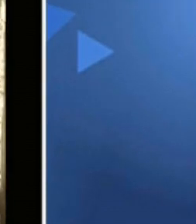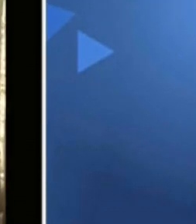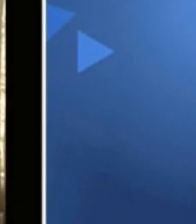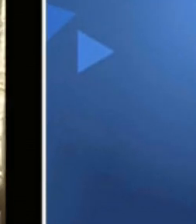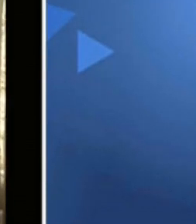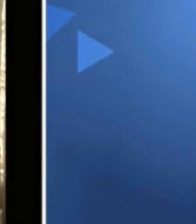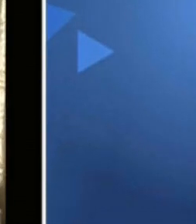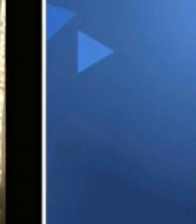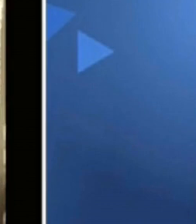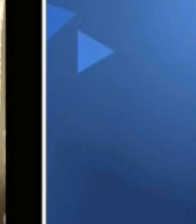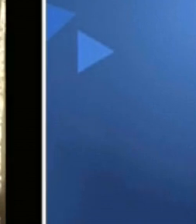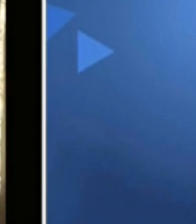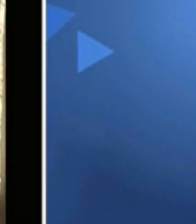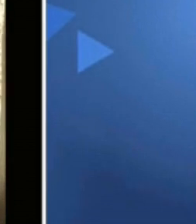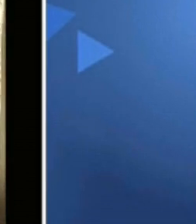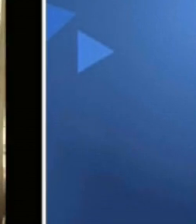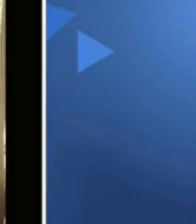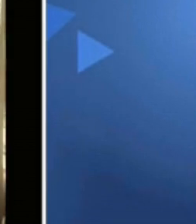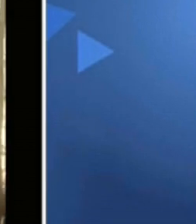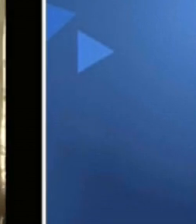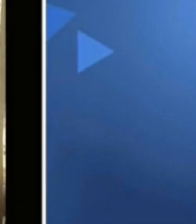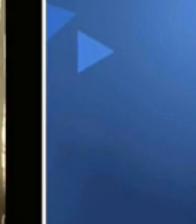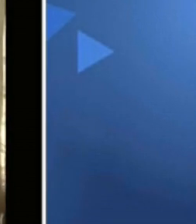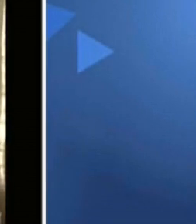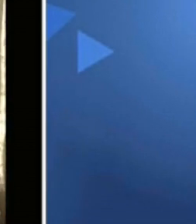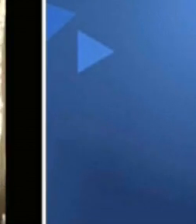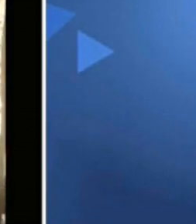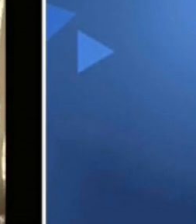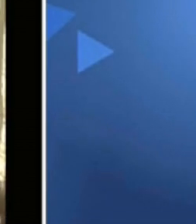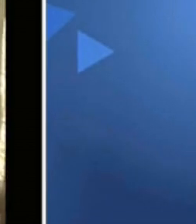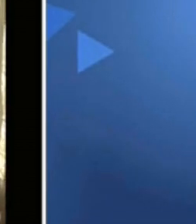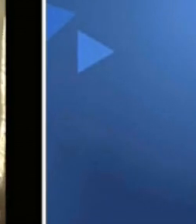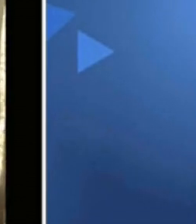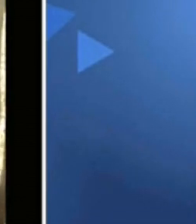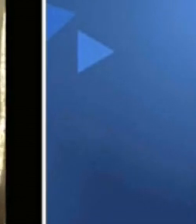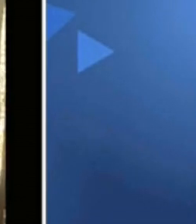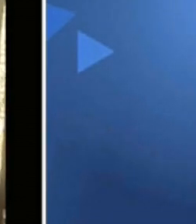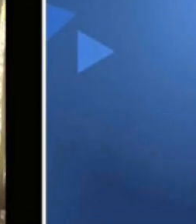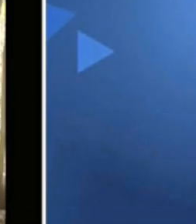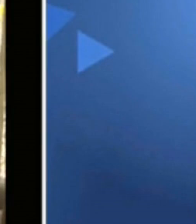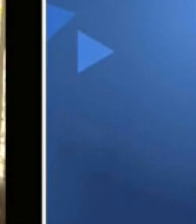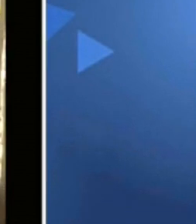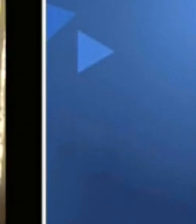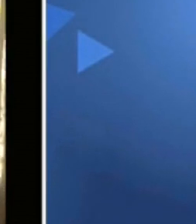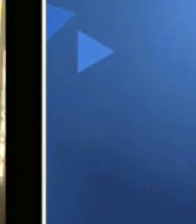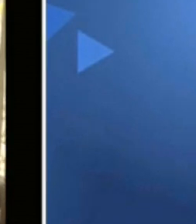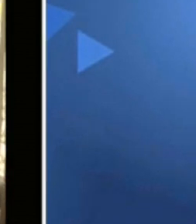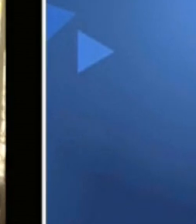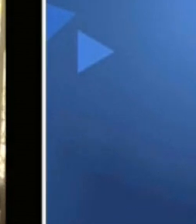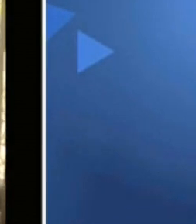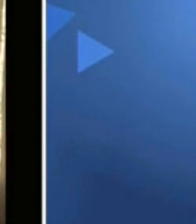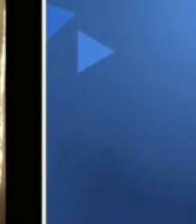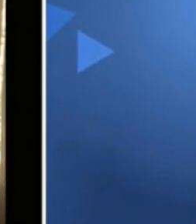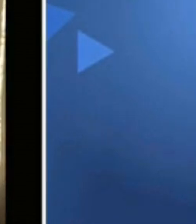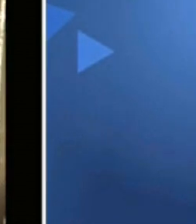When you speak about health, the Department of Health, access to universal health coverage. When you speak about education, we're affected by those things. And